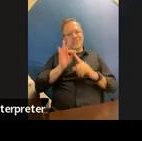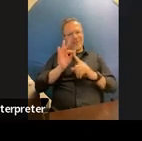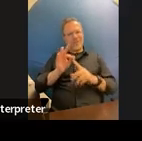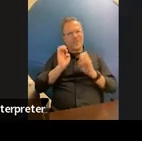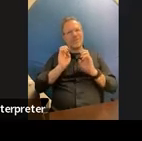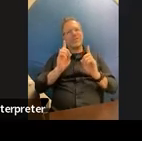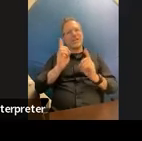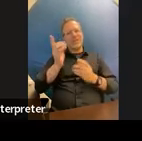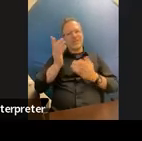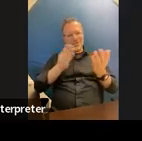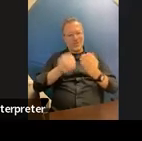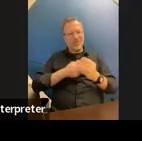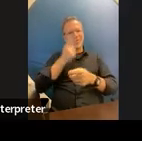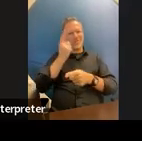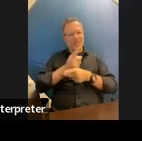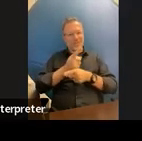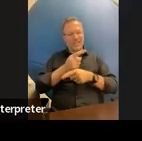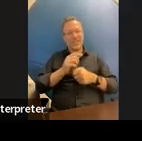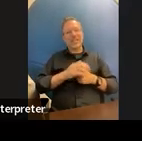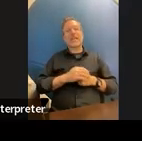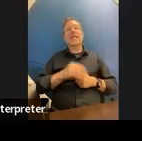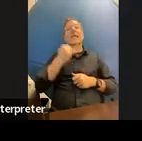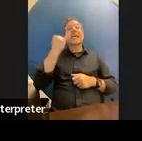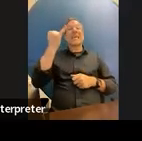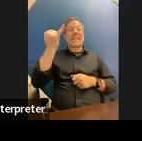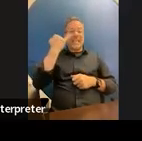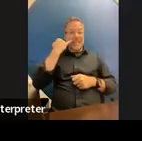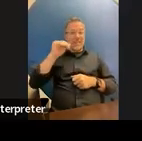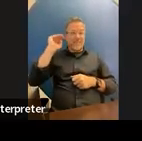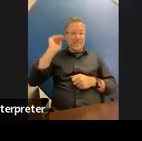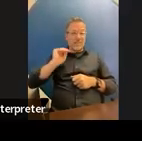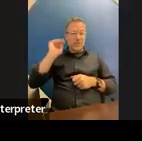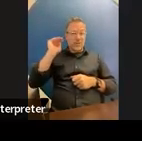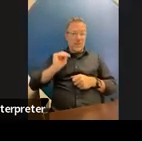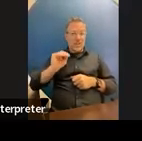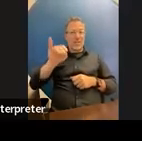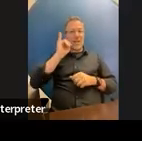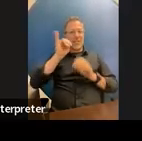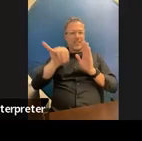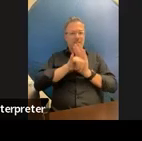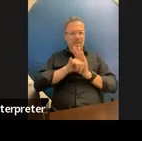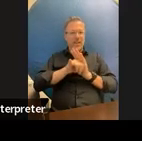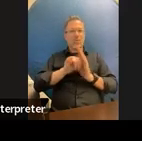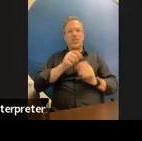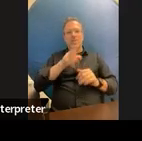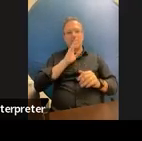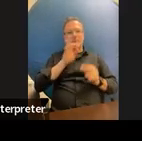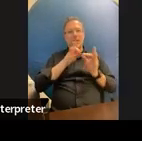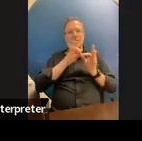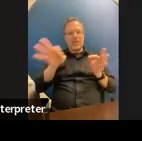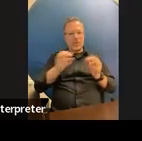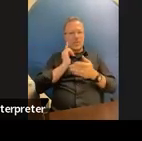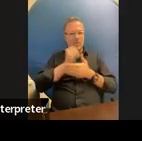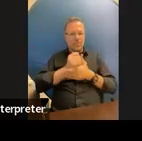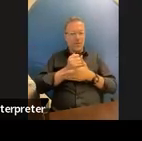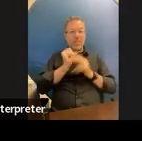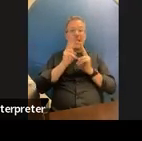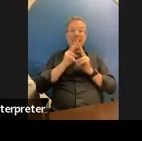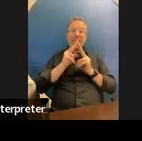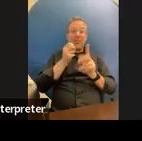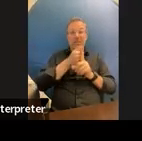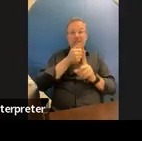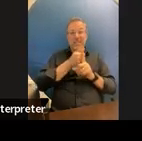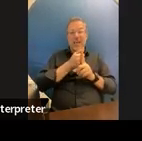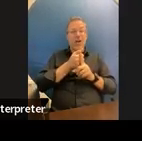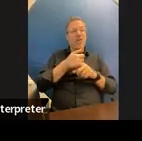service yes if the child is identified with a speech language impairment either by itself or as part